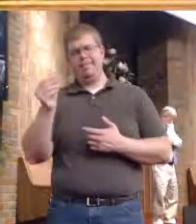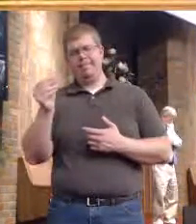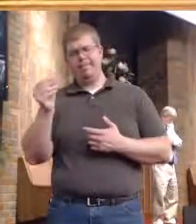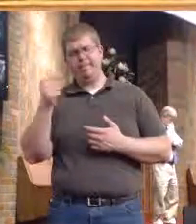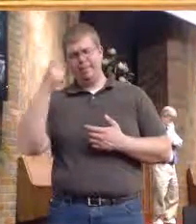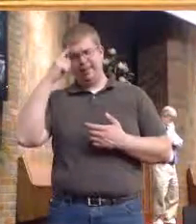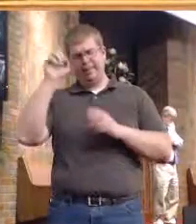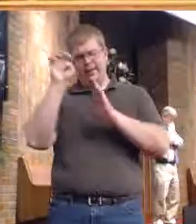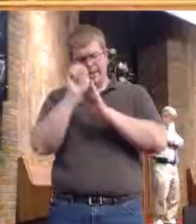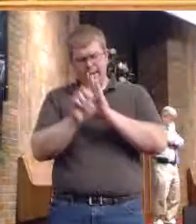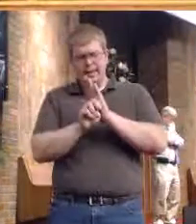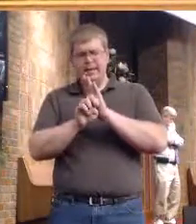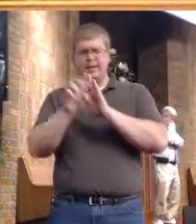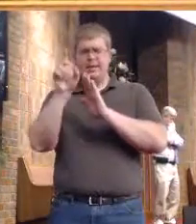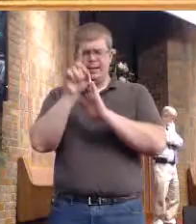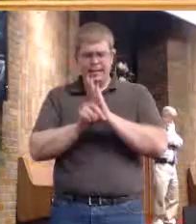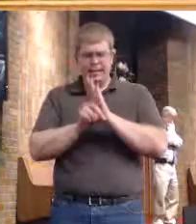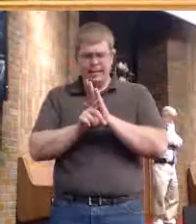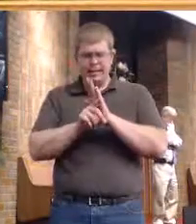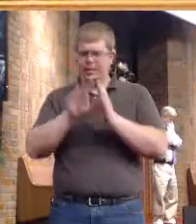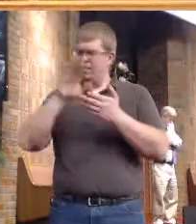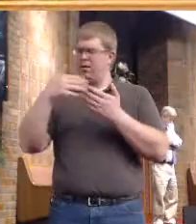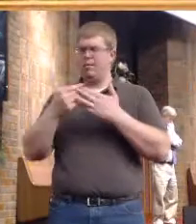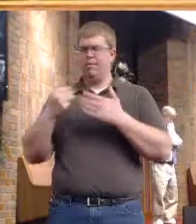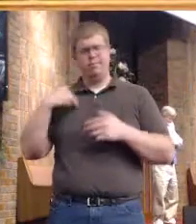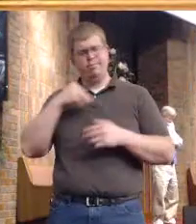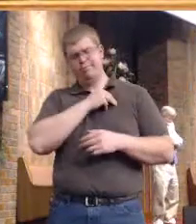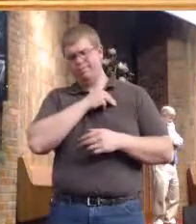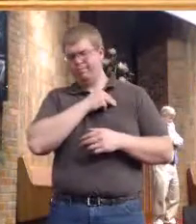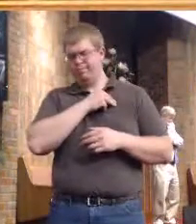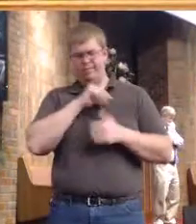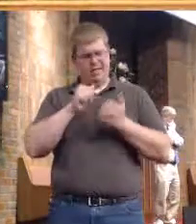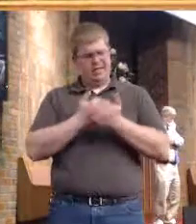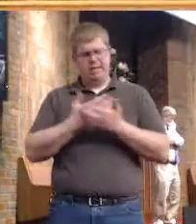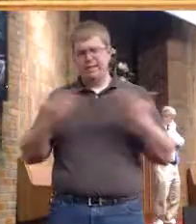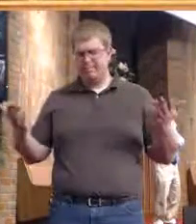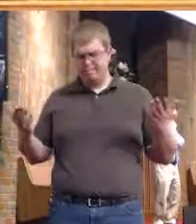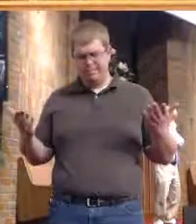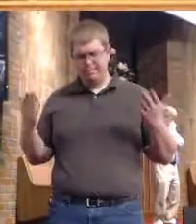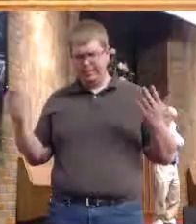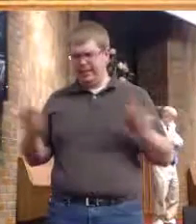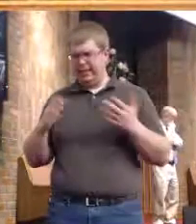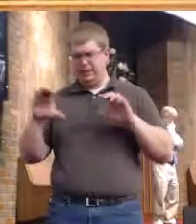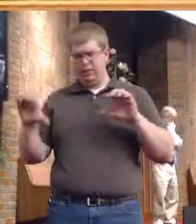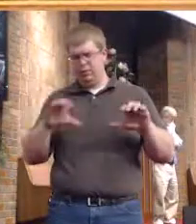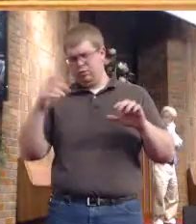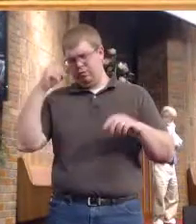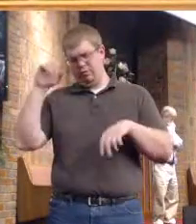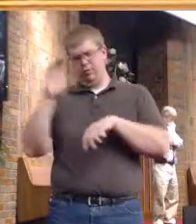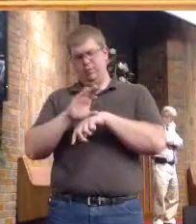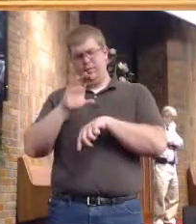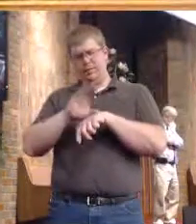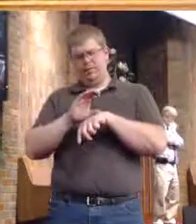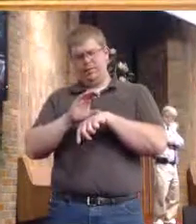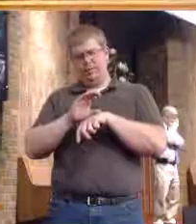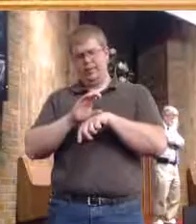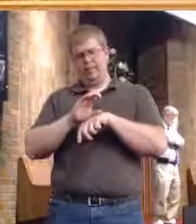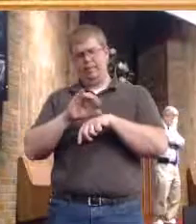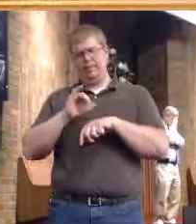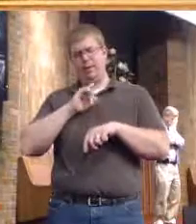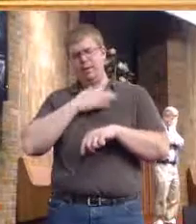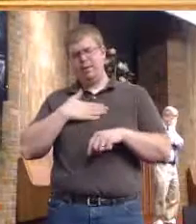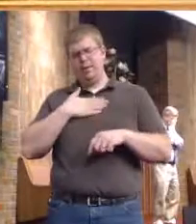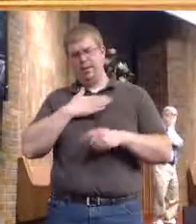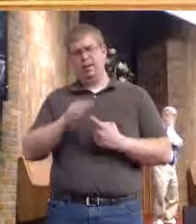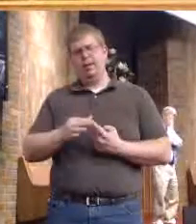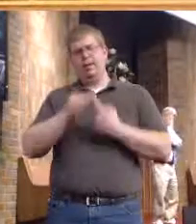For our elders and our deacons, Lord. And all our members and everything that they do here at the church. Dear Lord, say a special prayer